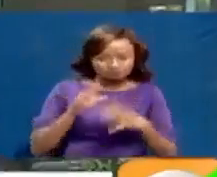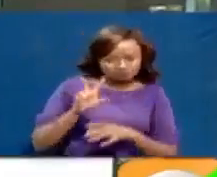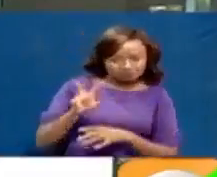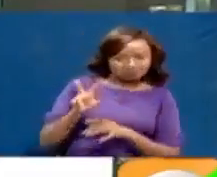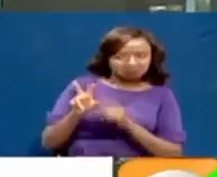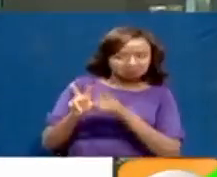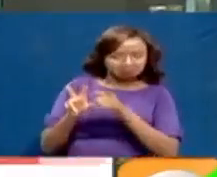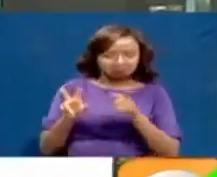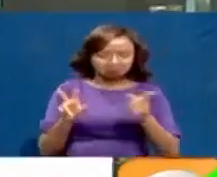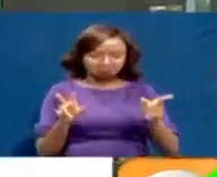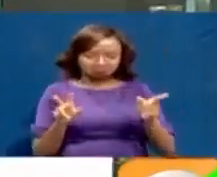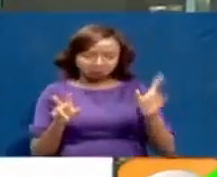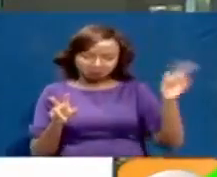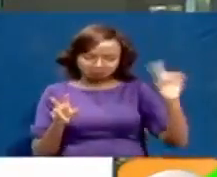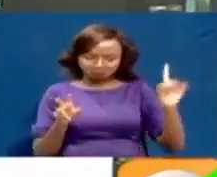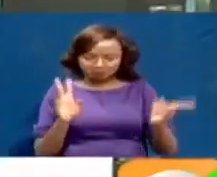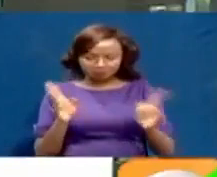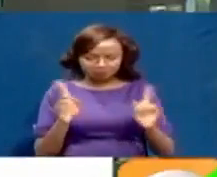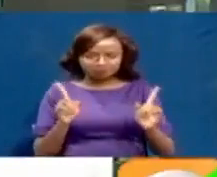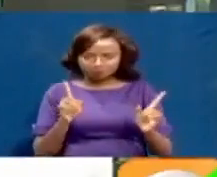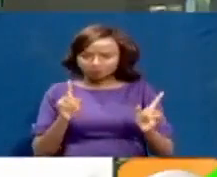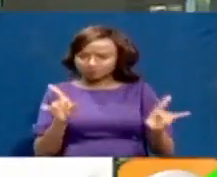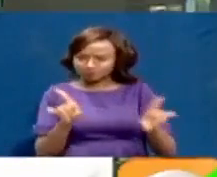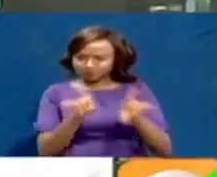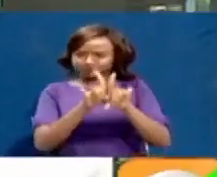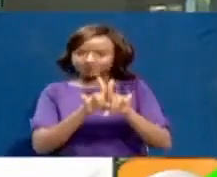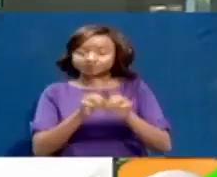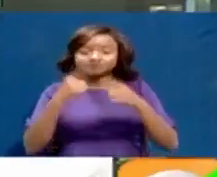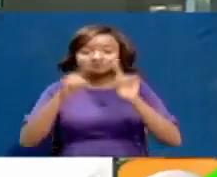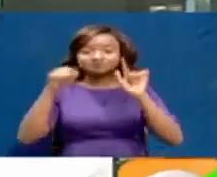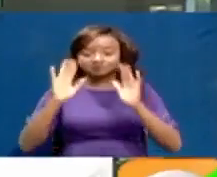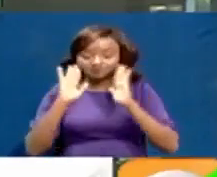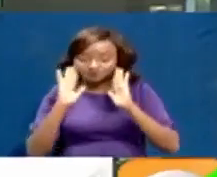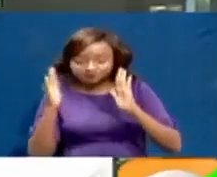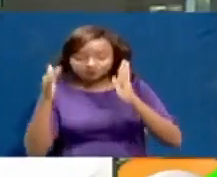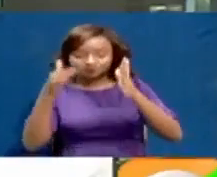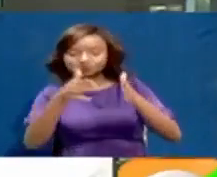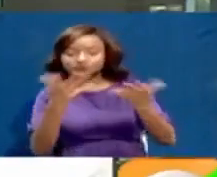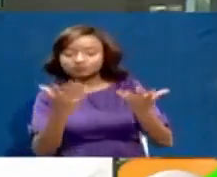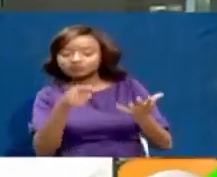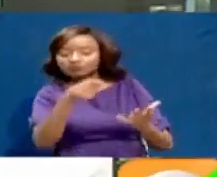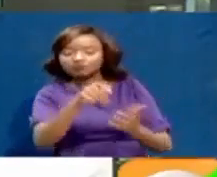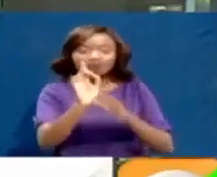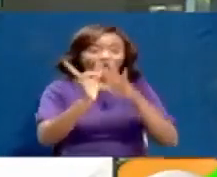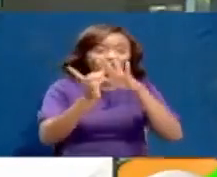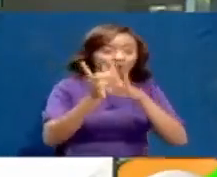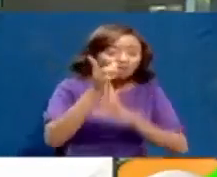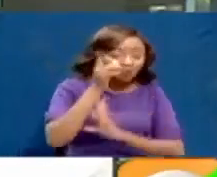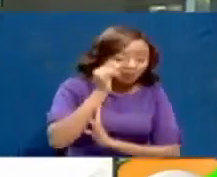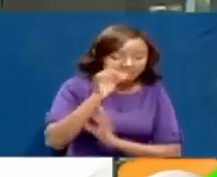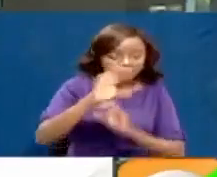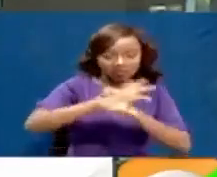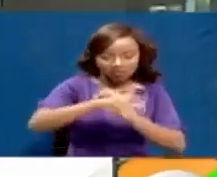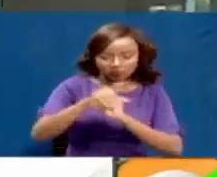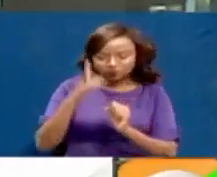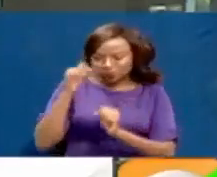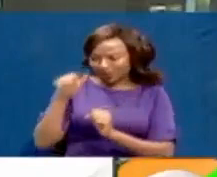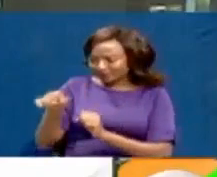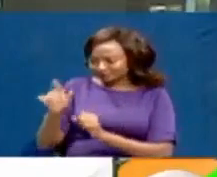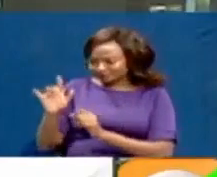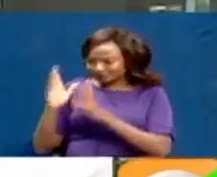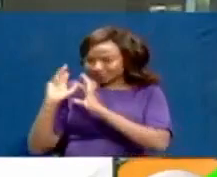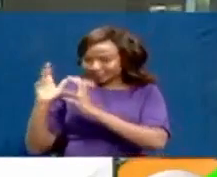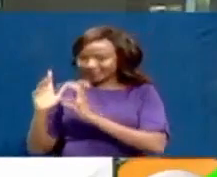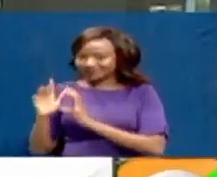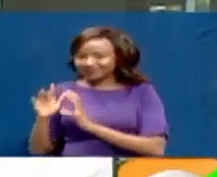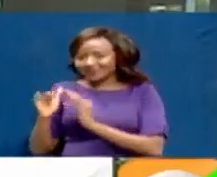Nairobi in terms of how quickly the infections were rising. Now, the focus has switched to Mombasa County, with Kilifi looking like it's stabilized. Does that